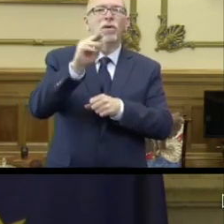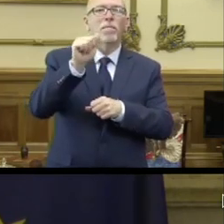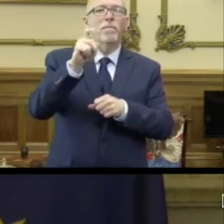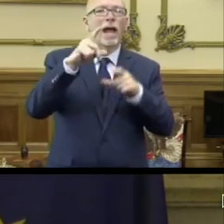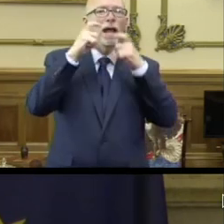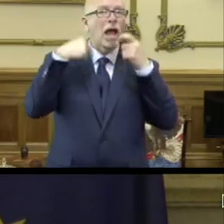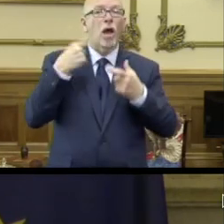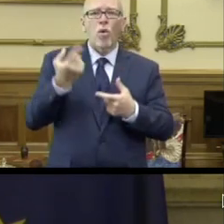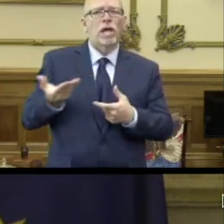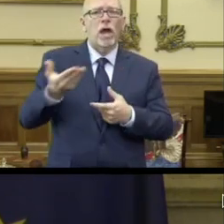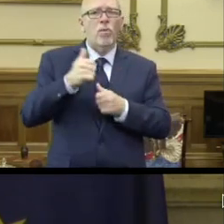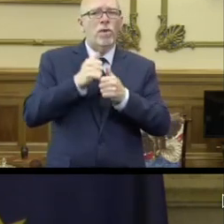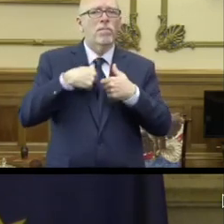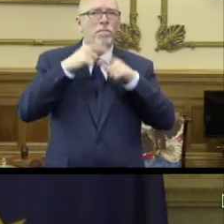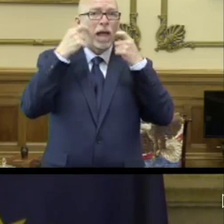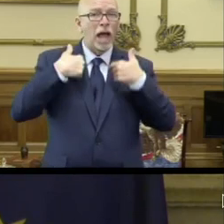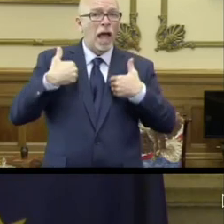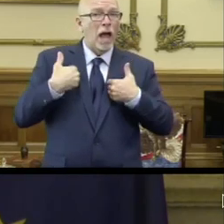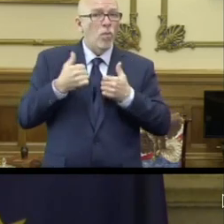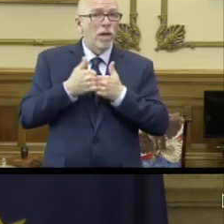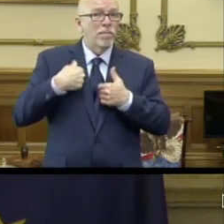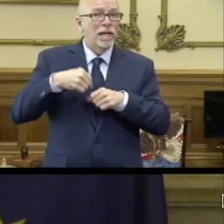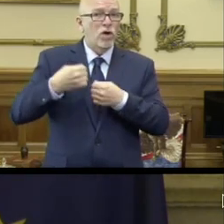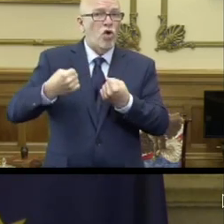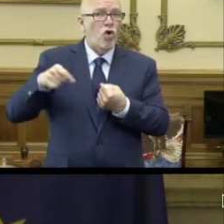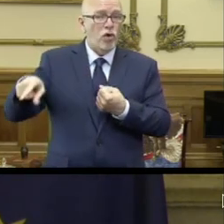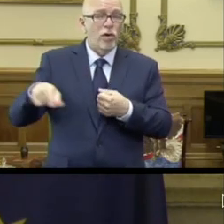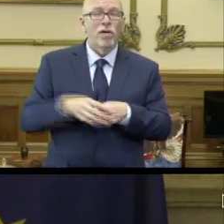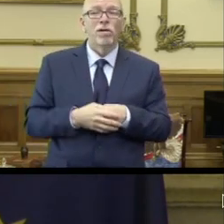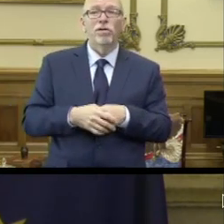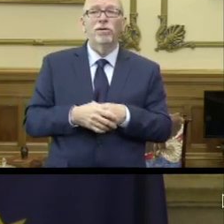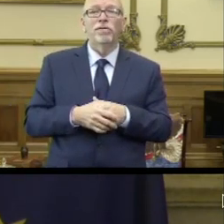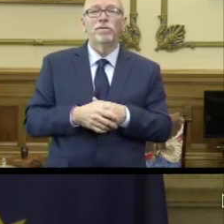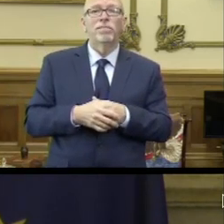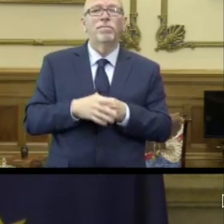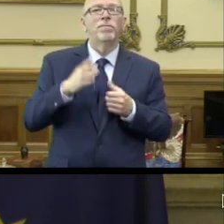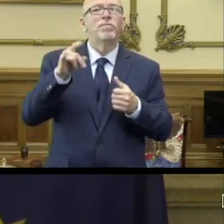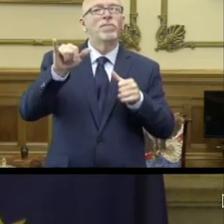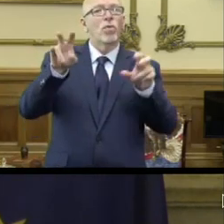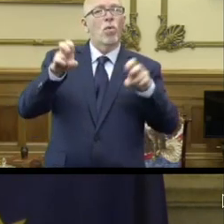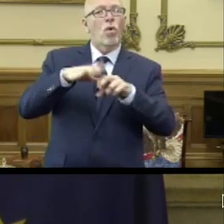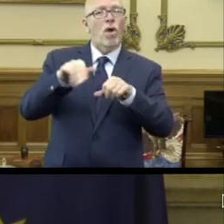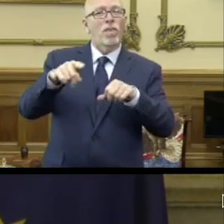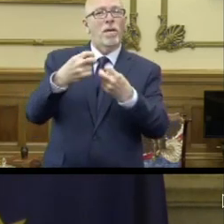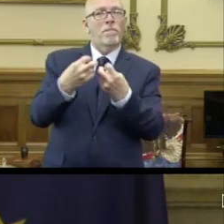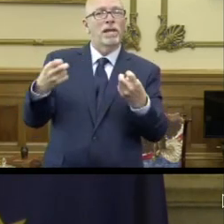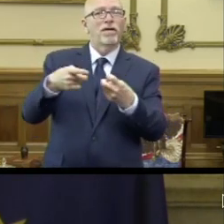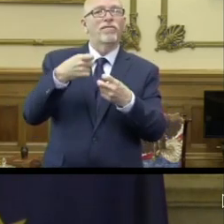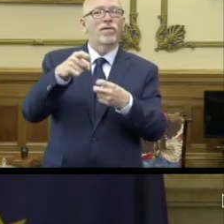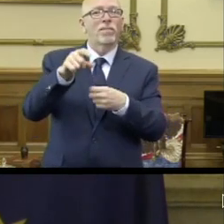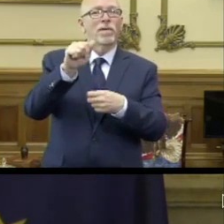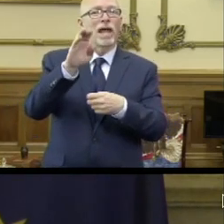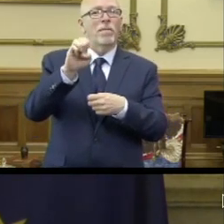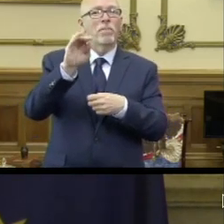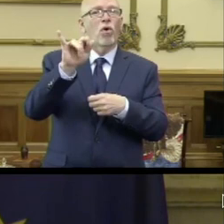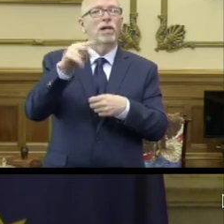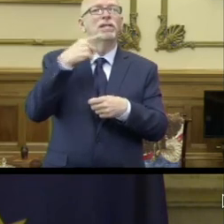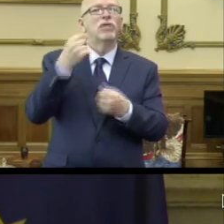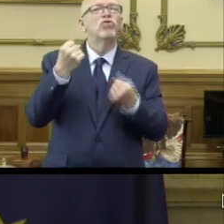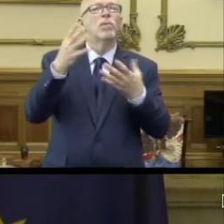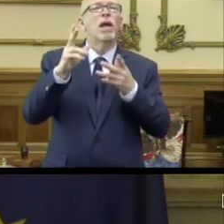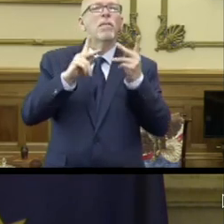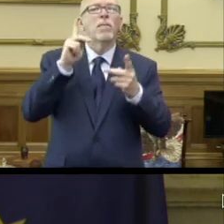take a mask everywhere I go. I had the mask in the car. And the quote on that bench from Abe Martin is, there's too many folks